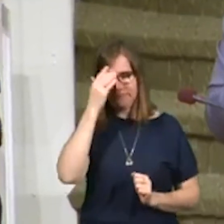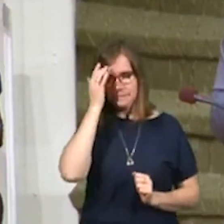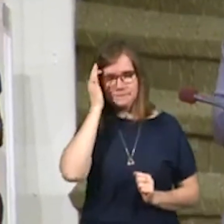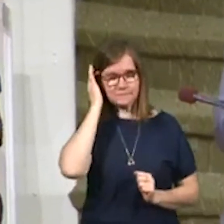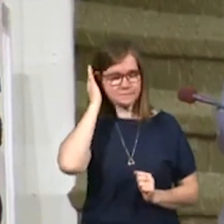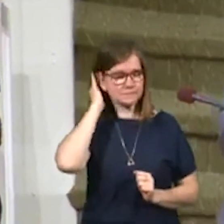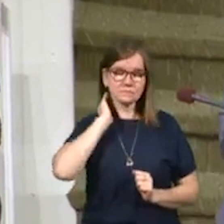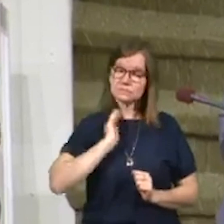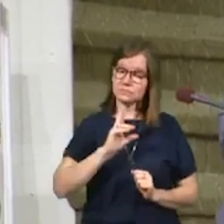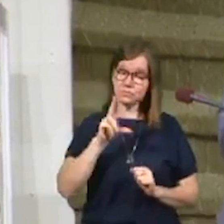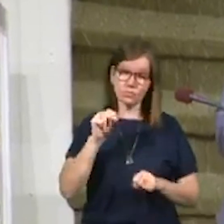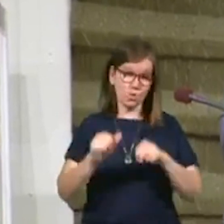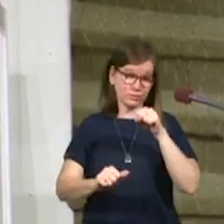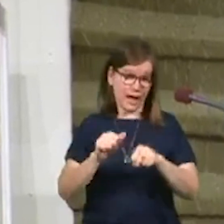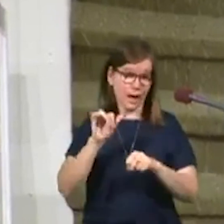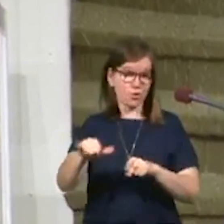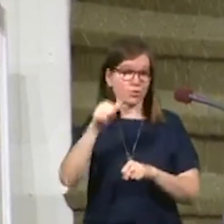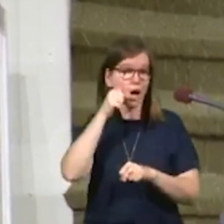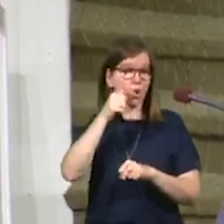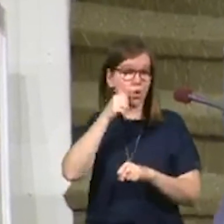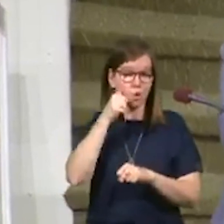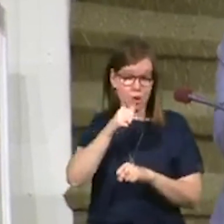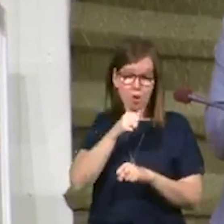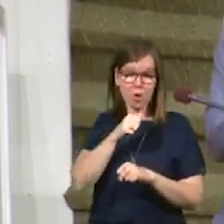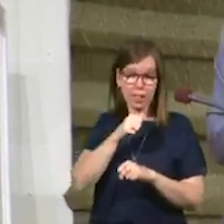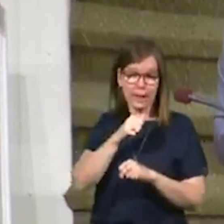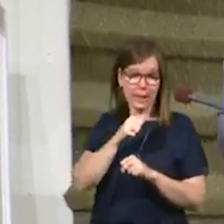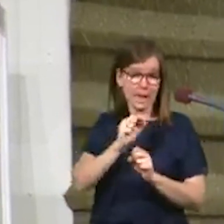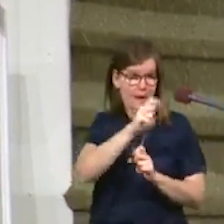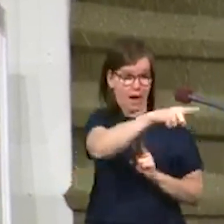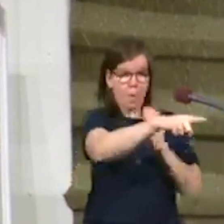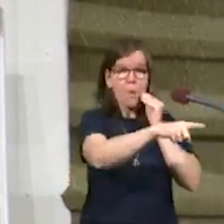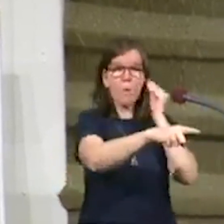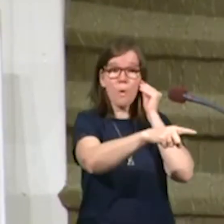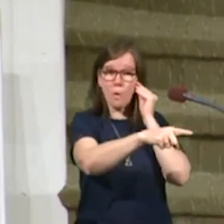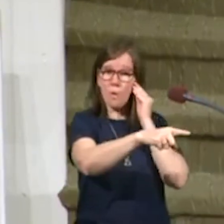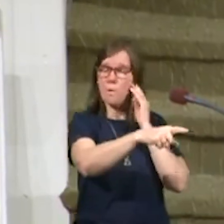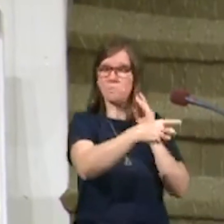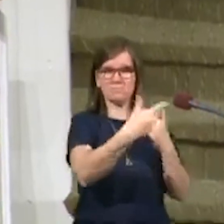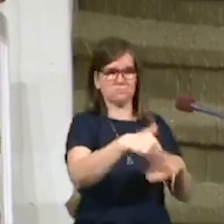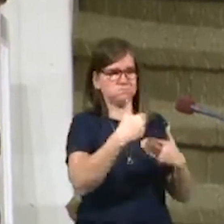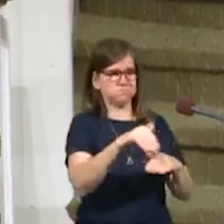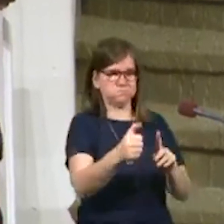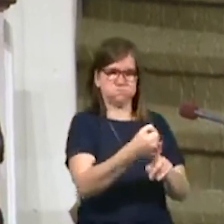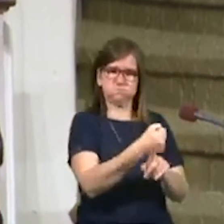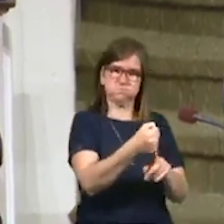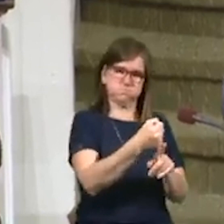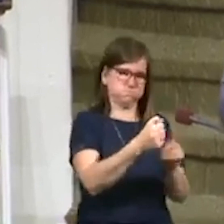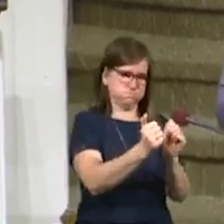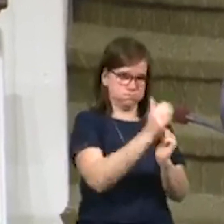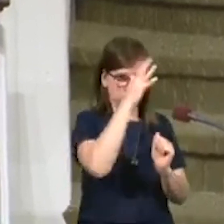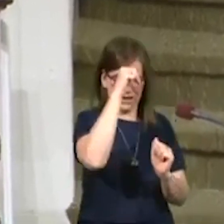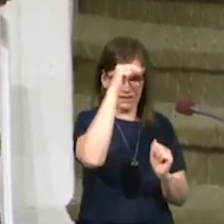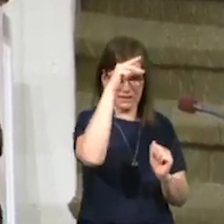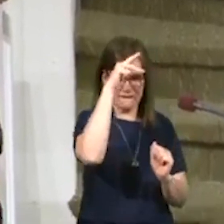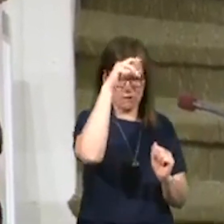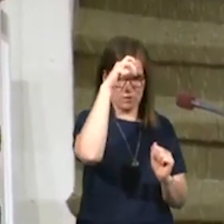No doubt this little girl was back home. She was being victimized, terrorized, and brutalized by the devil.